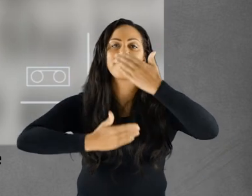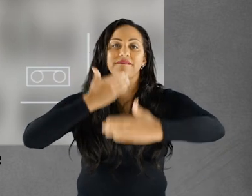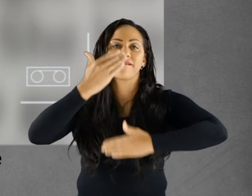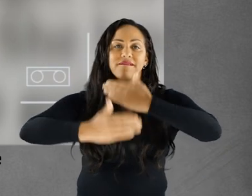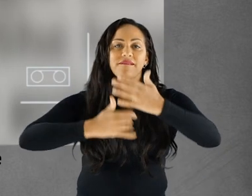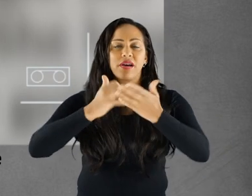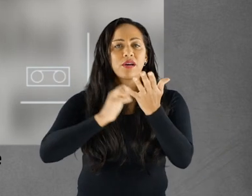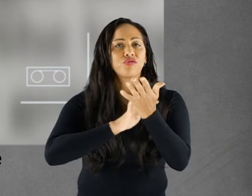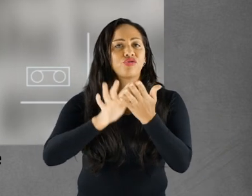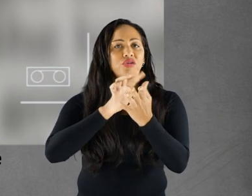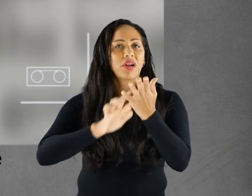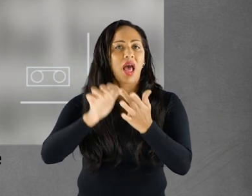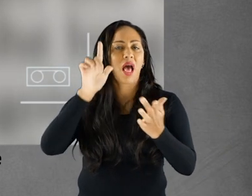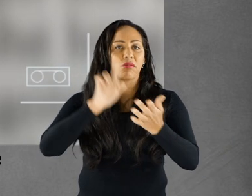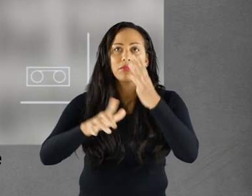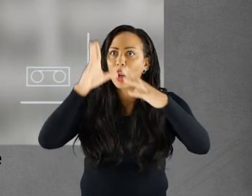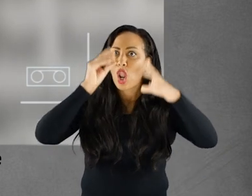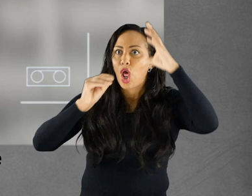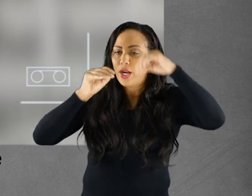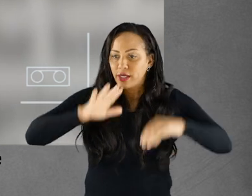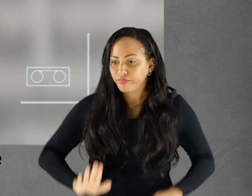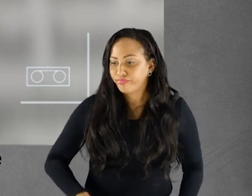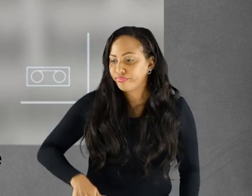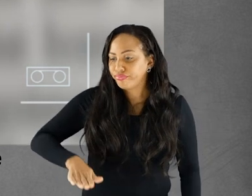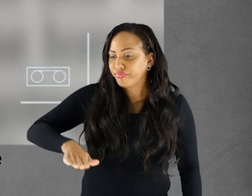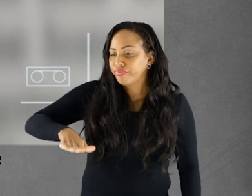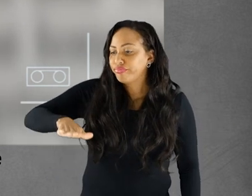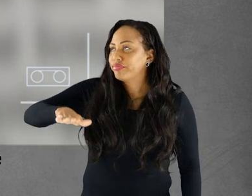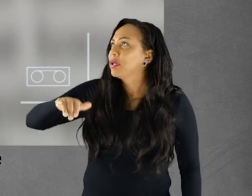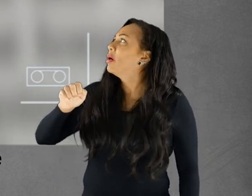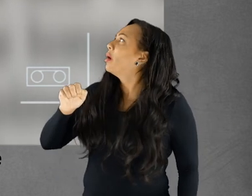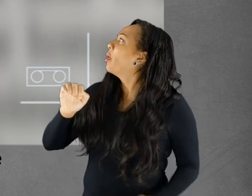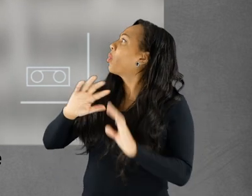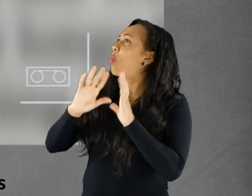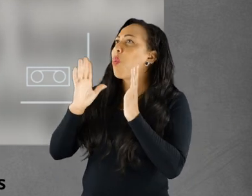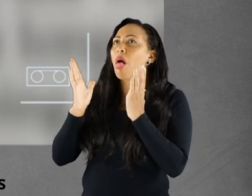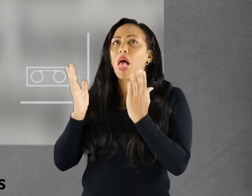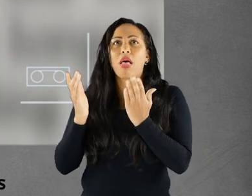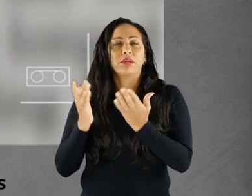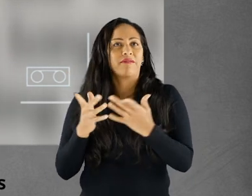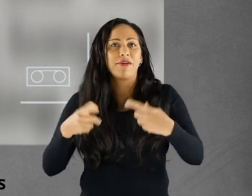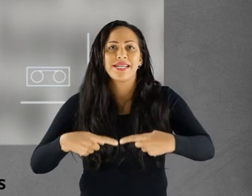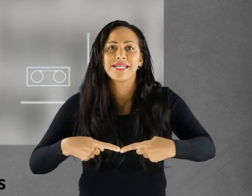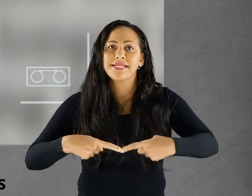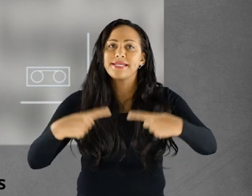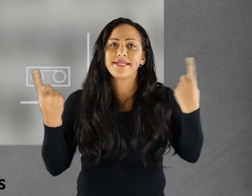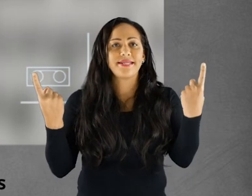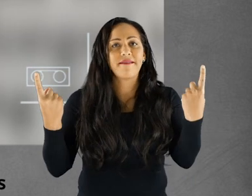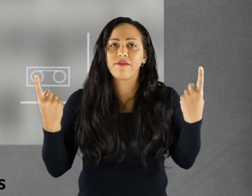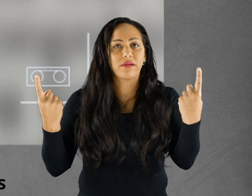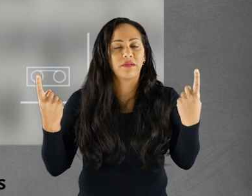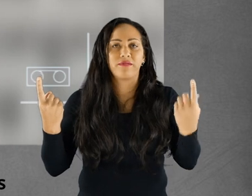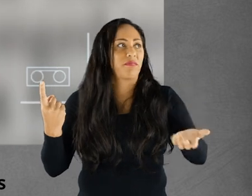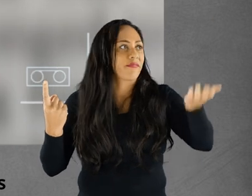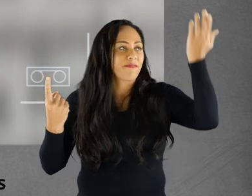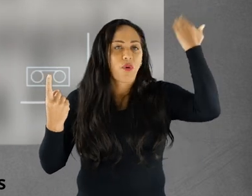gone by, Chenille began to learn and grow up. She realized that the world around her was not like the world she had lived in for the first 20 years of